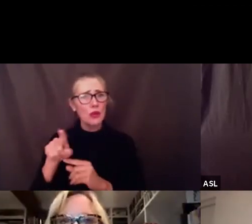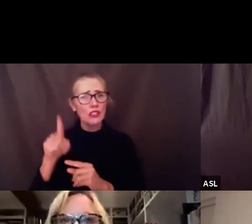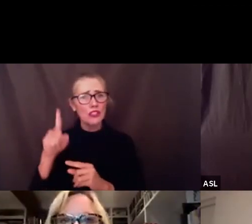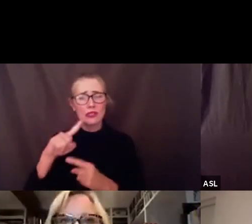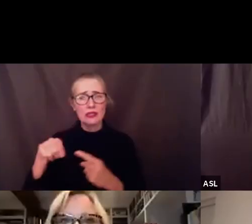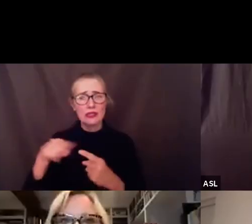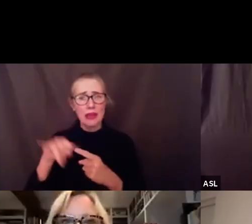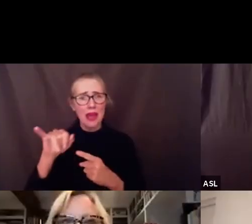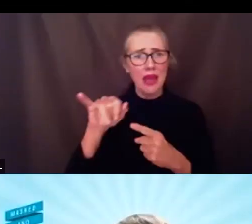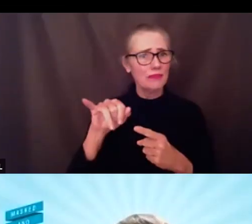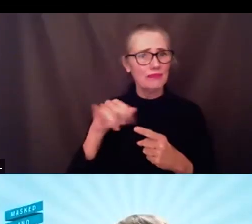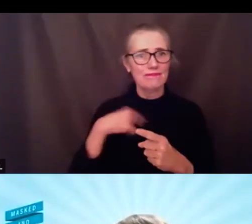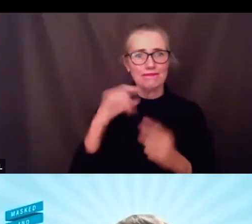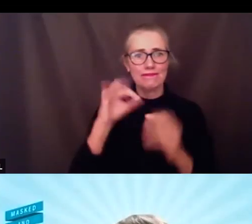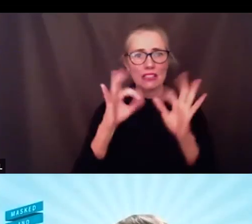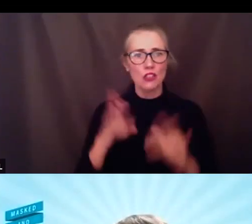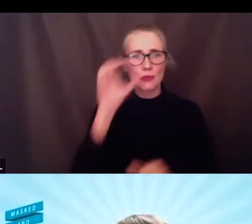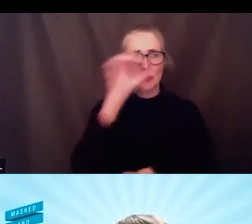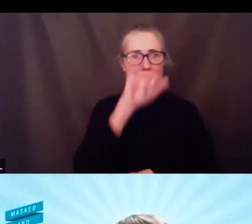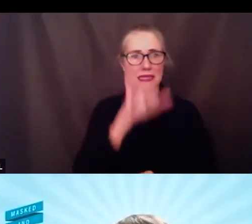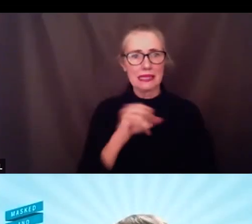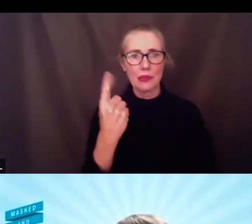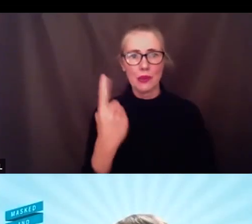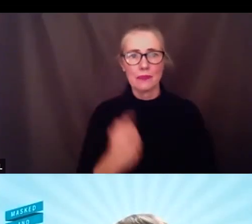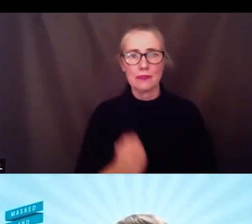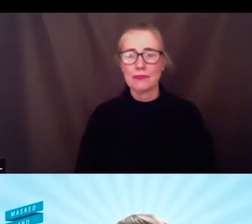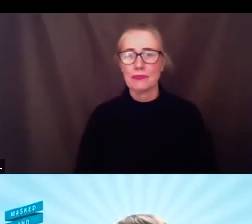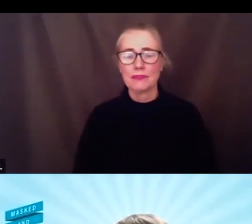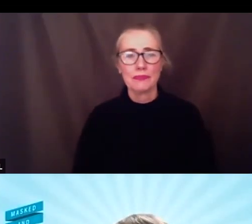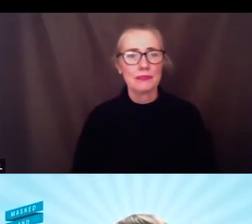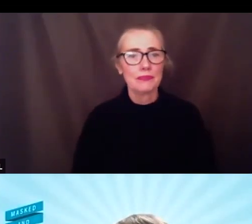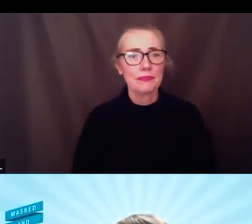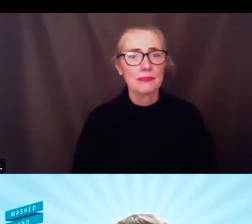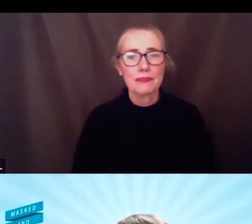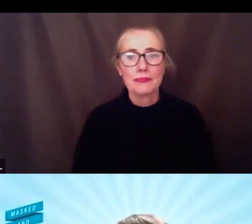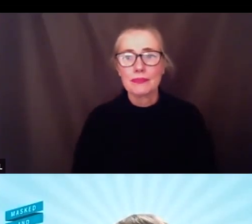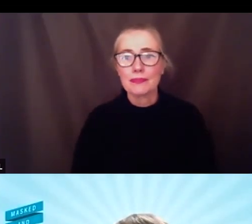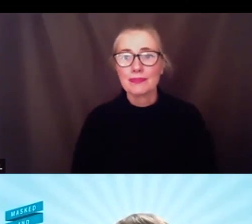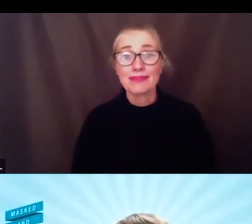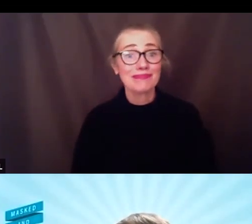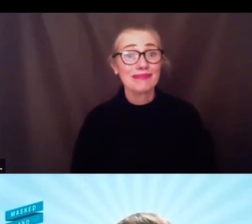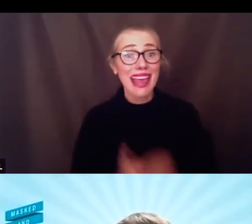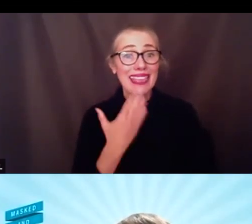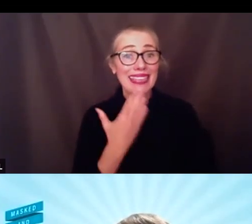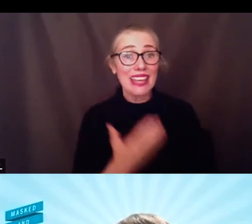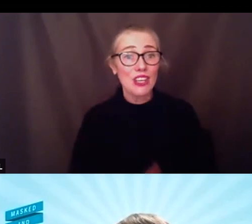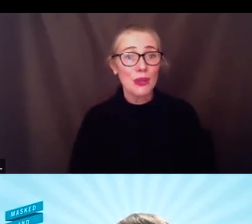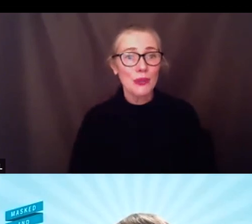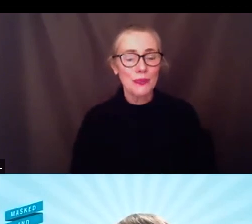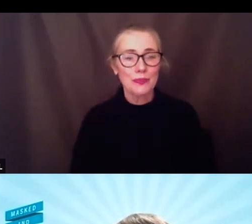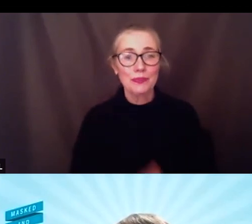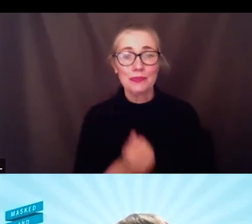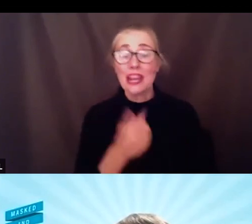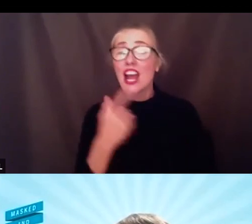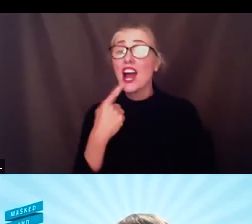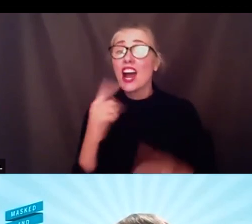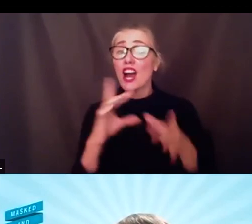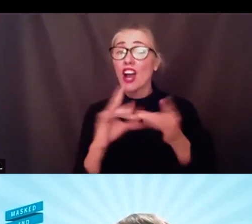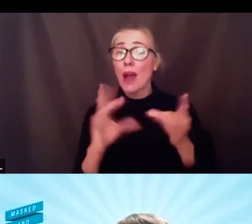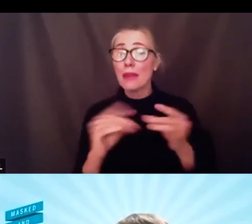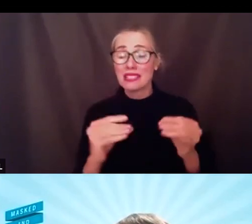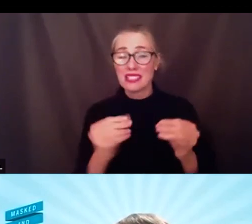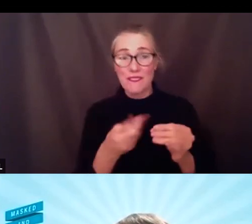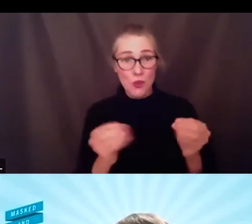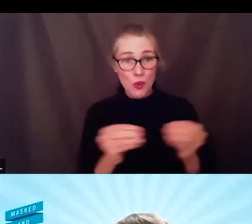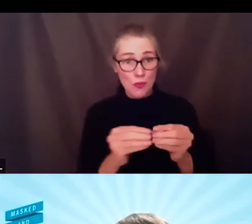thank you uh just a few more comments from me uh